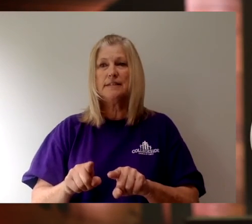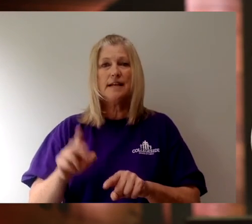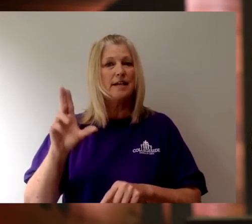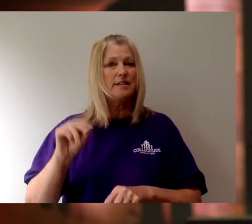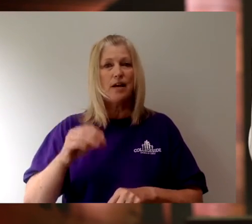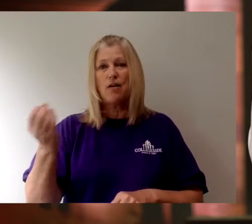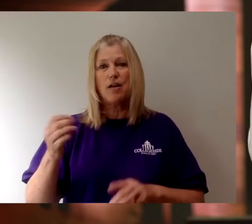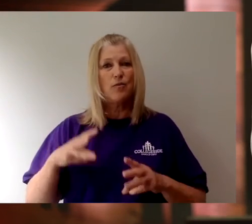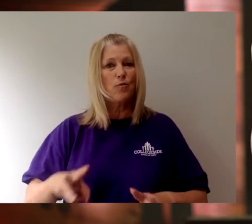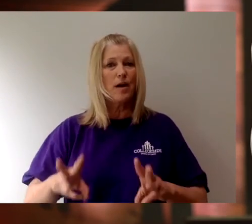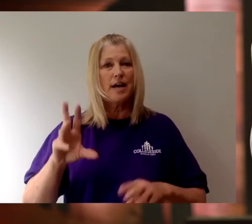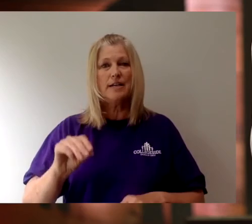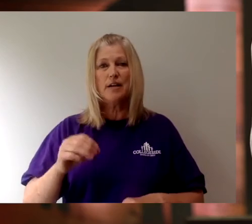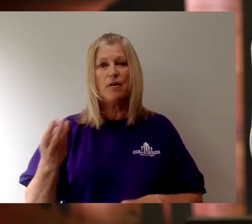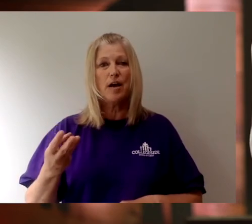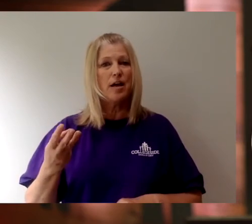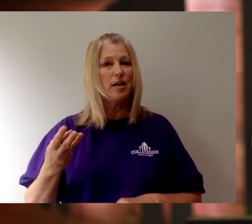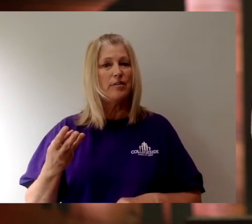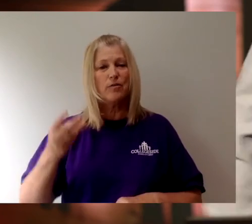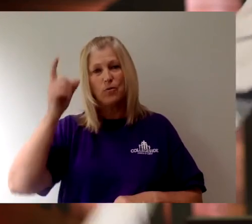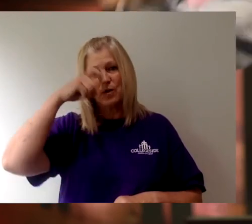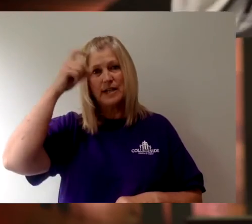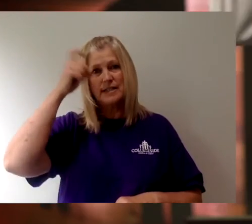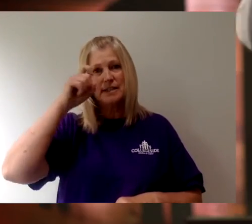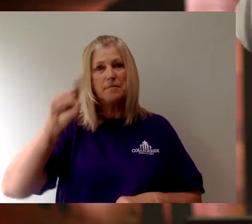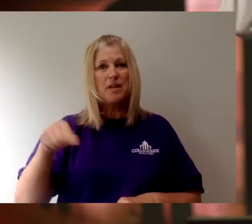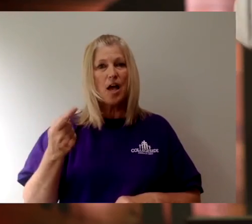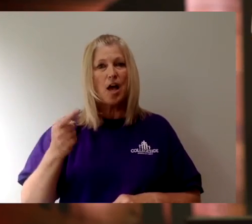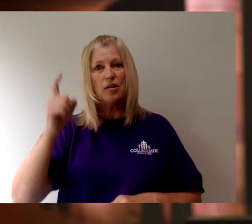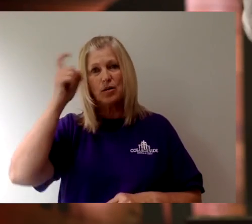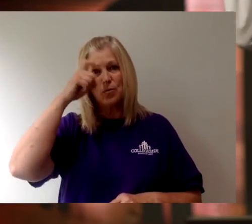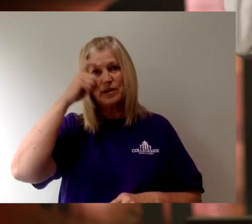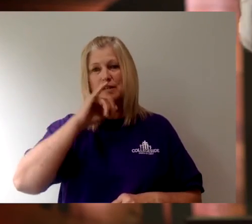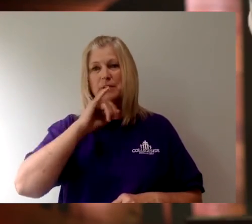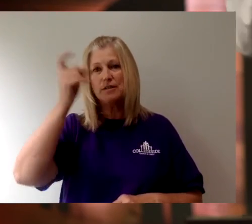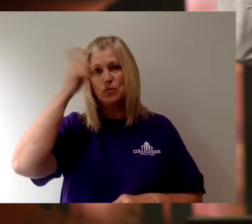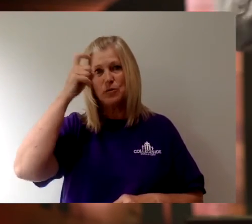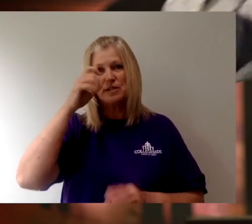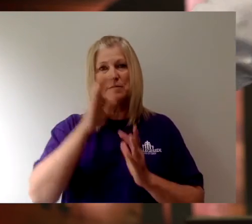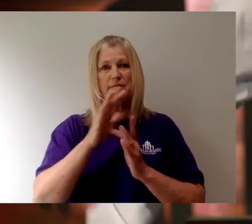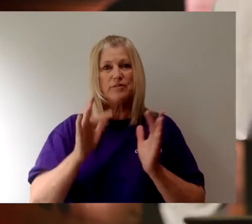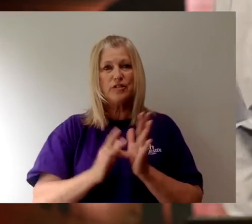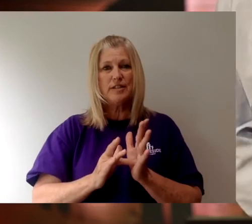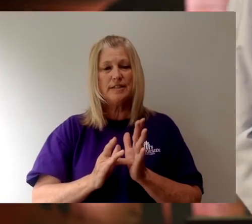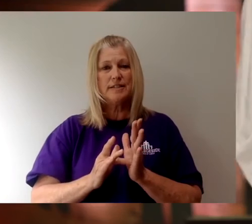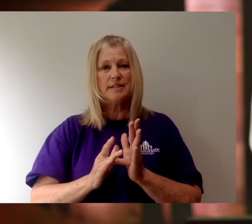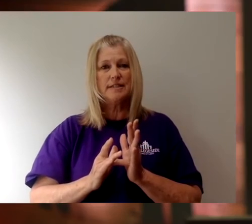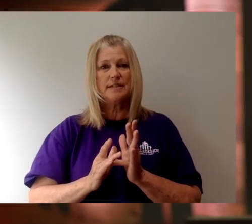There's no other source. There's no other will. There's no other wisdom. The only wisdom is the wisdom of Jesus.